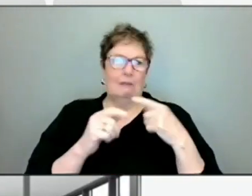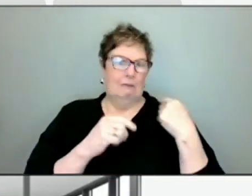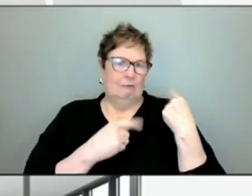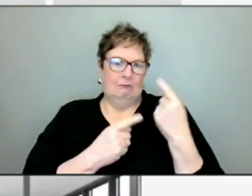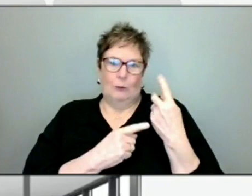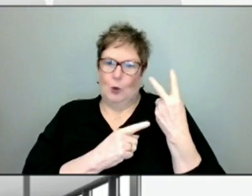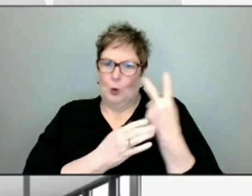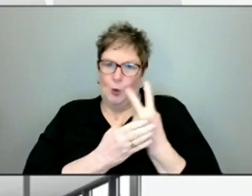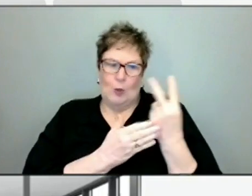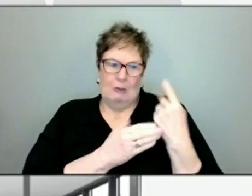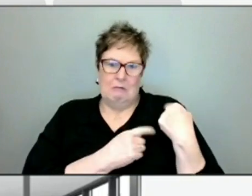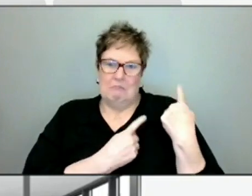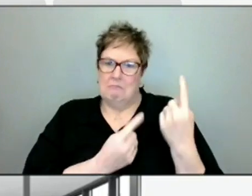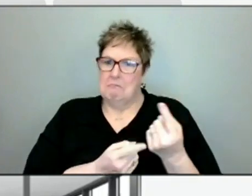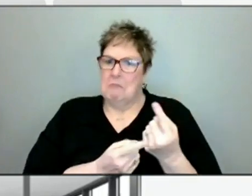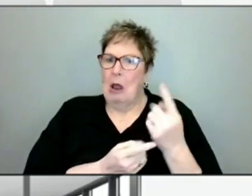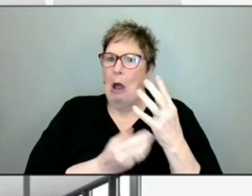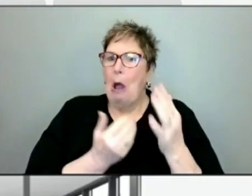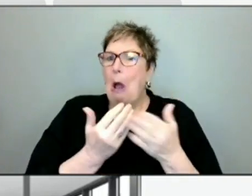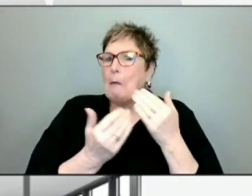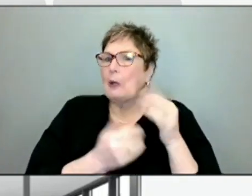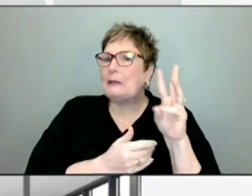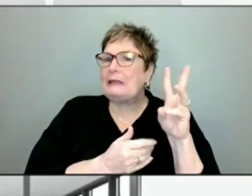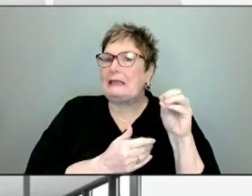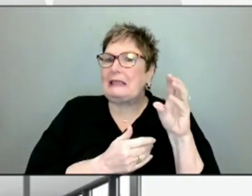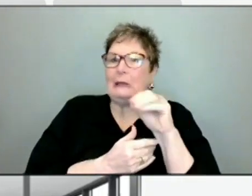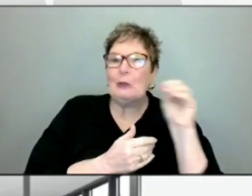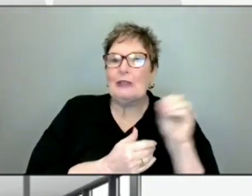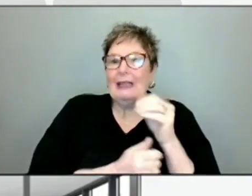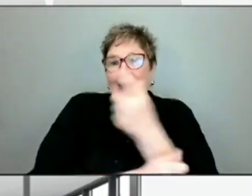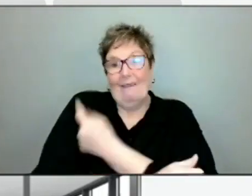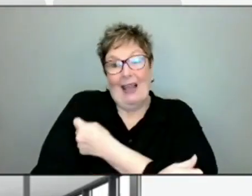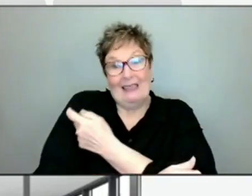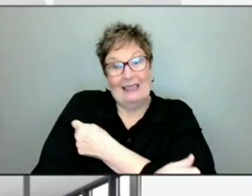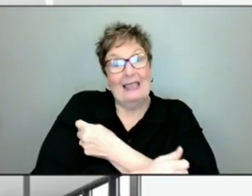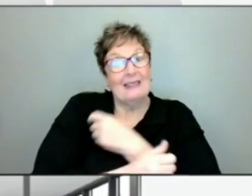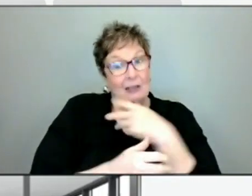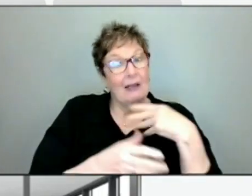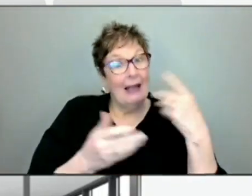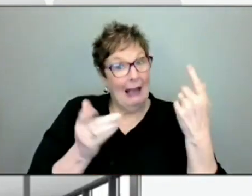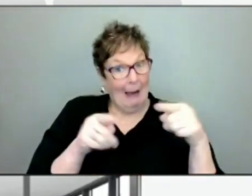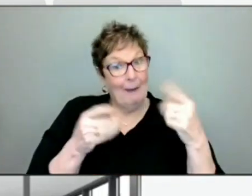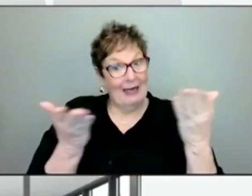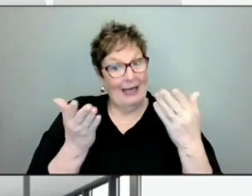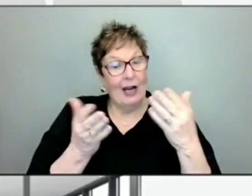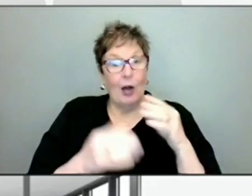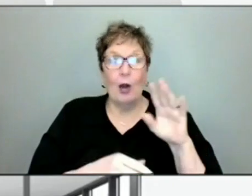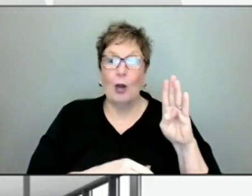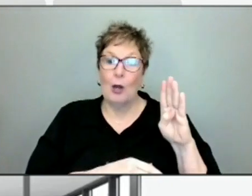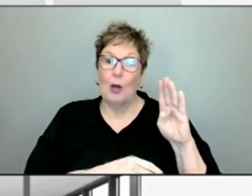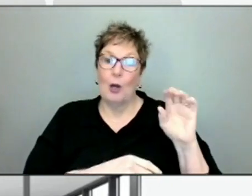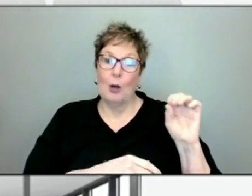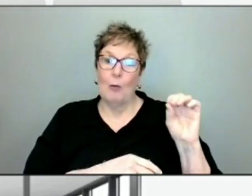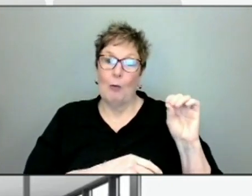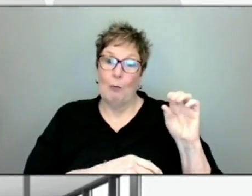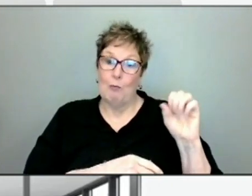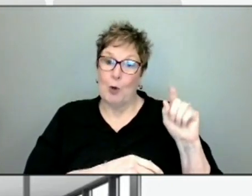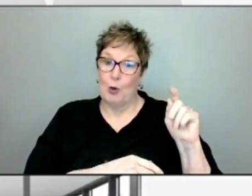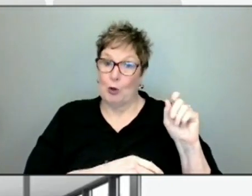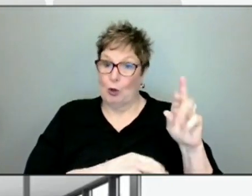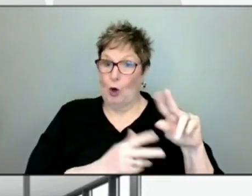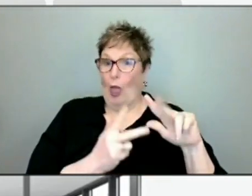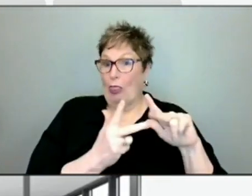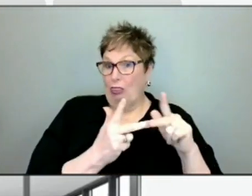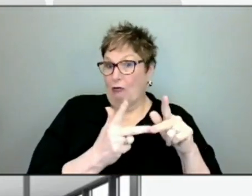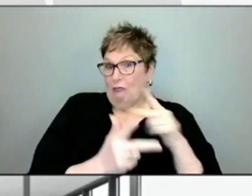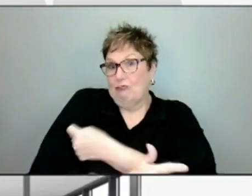over close to 60% of the vaccines that have been given out in Mecklenburg County have been boosters. So speaking of boosters,